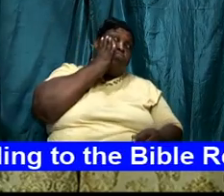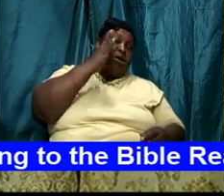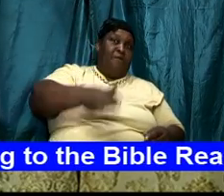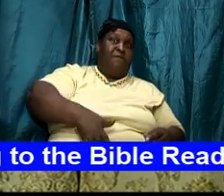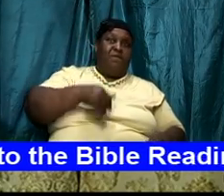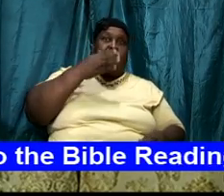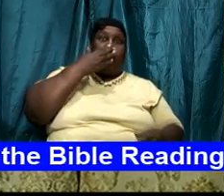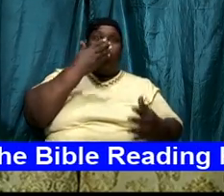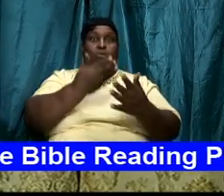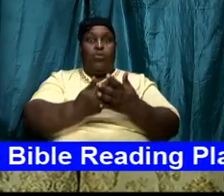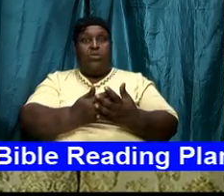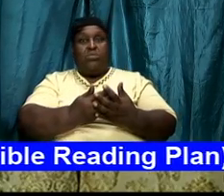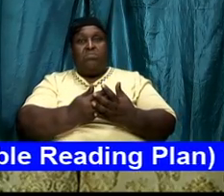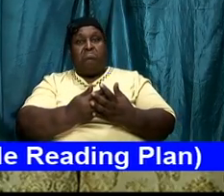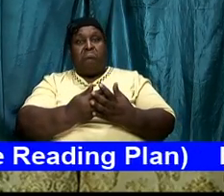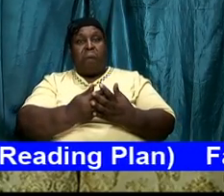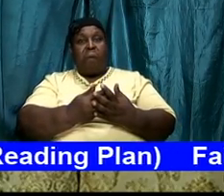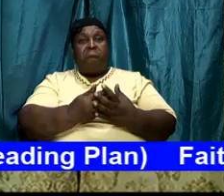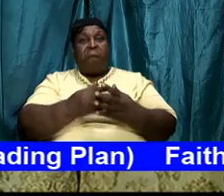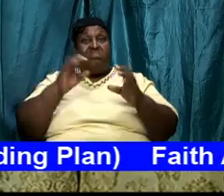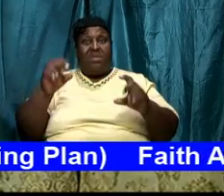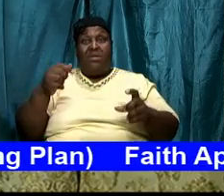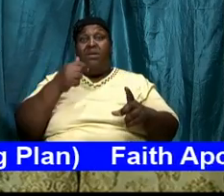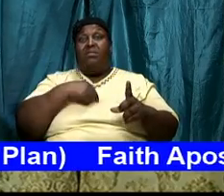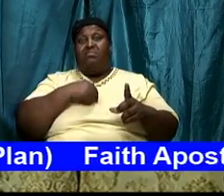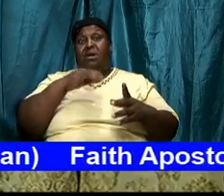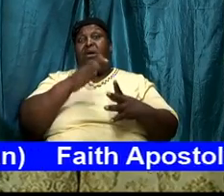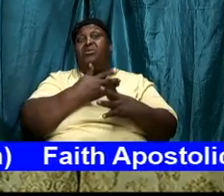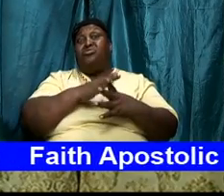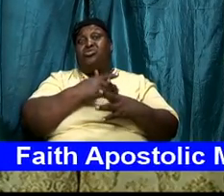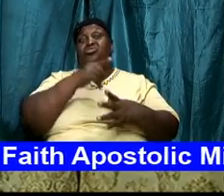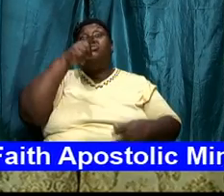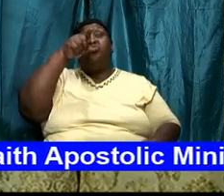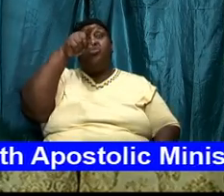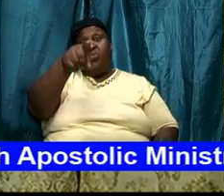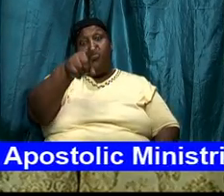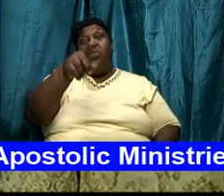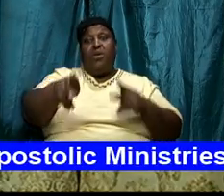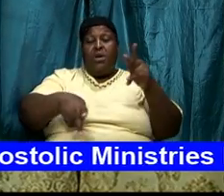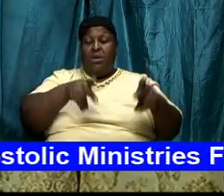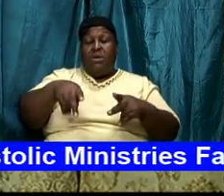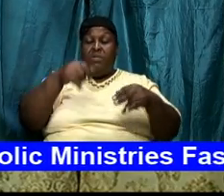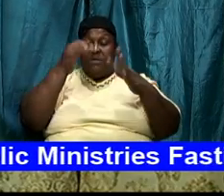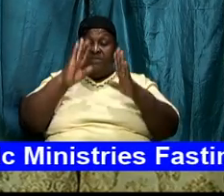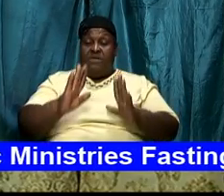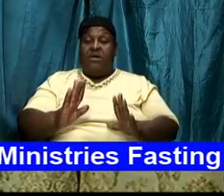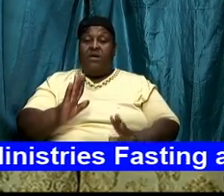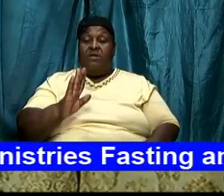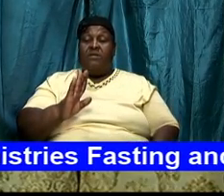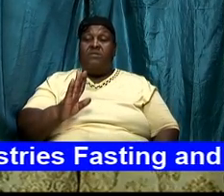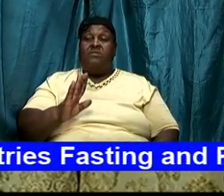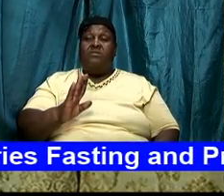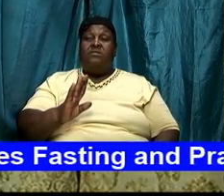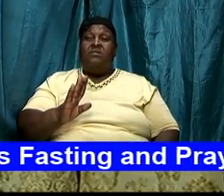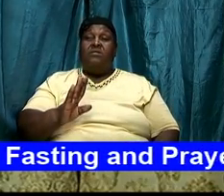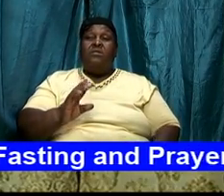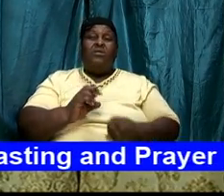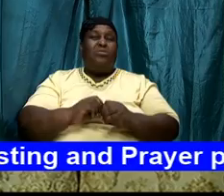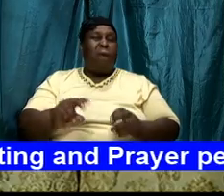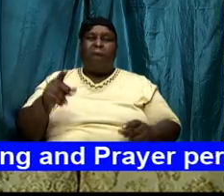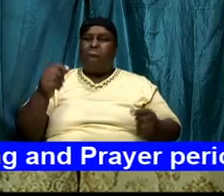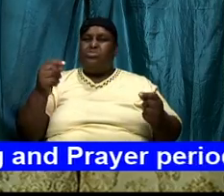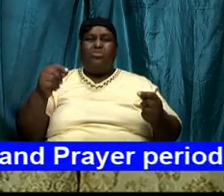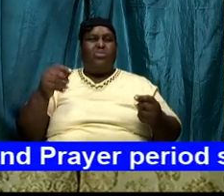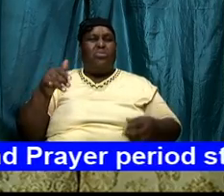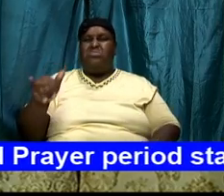well can I share with you saints of God don't bother to do that